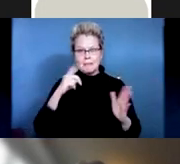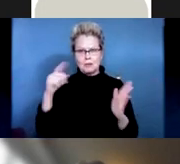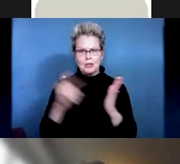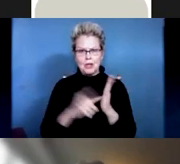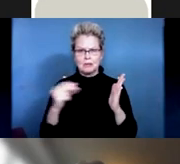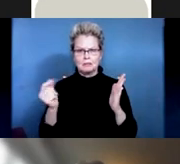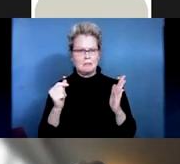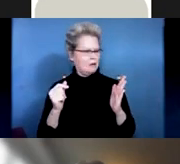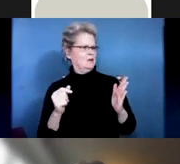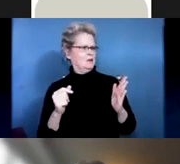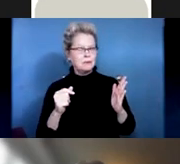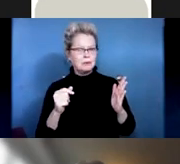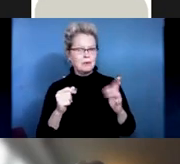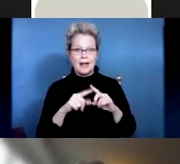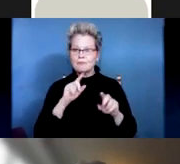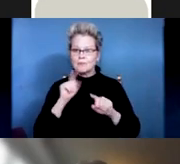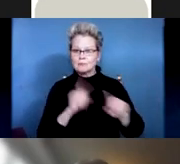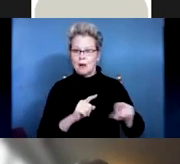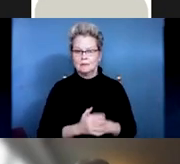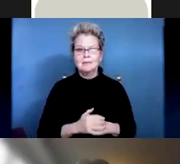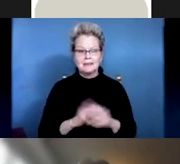important. Next slide.